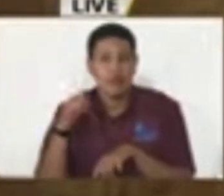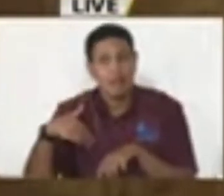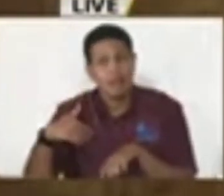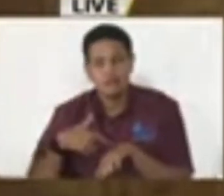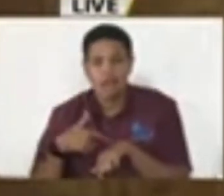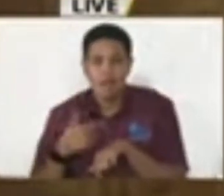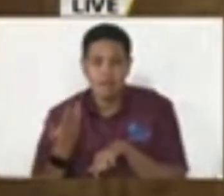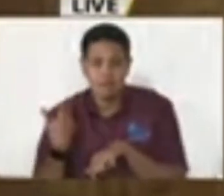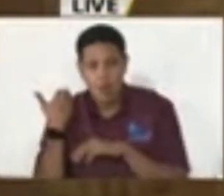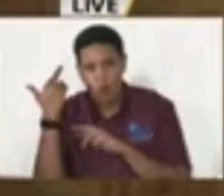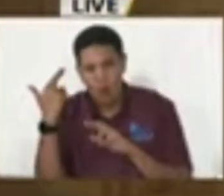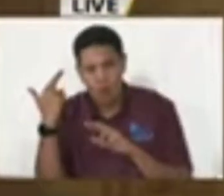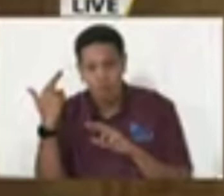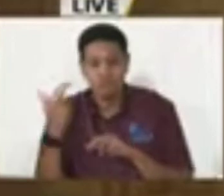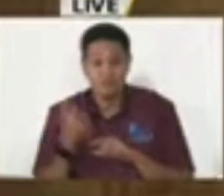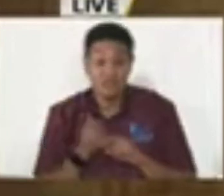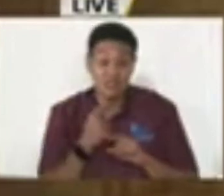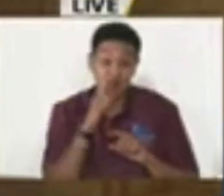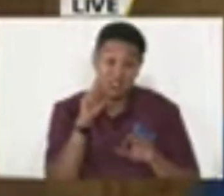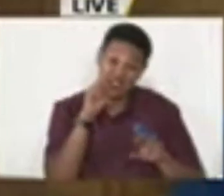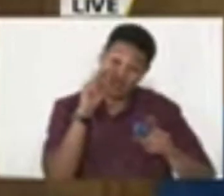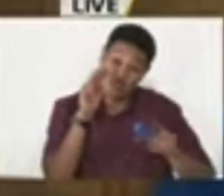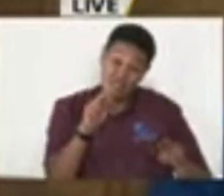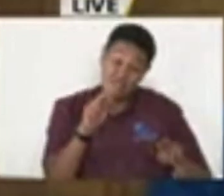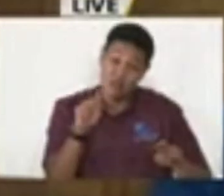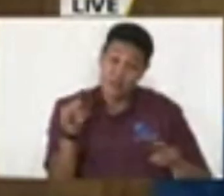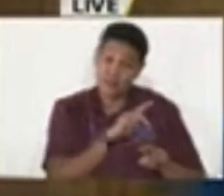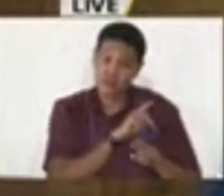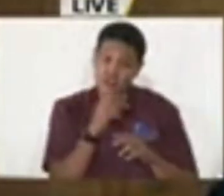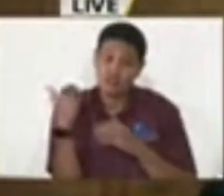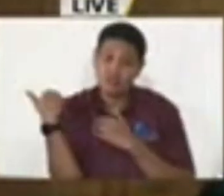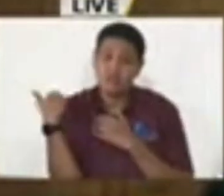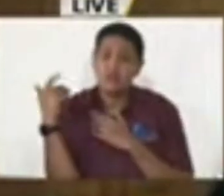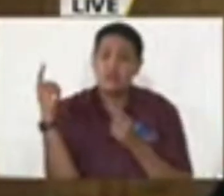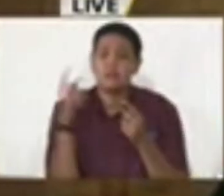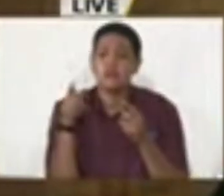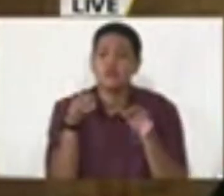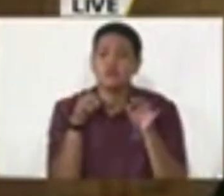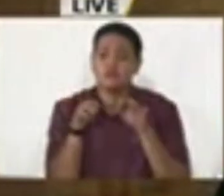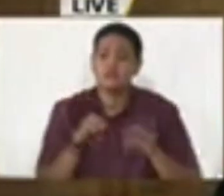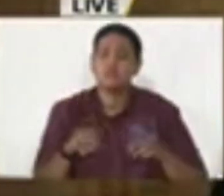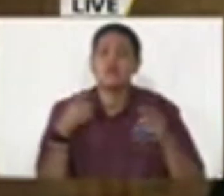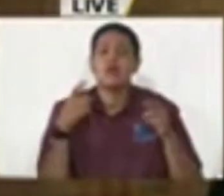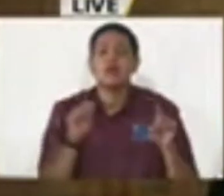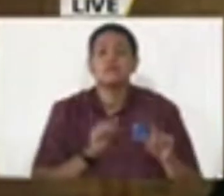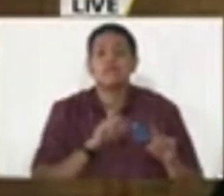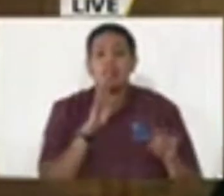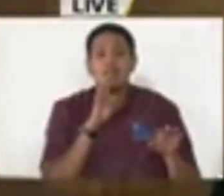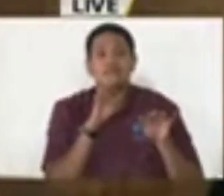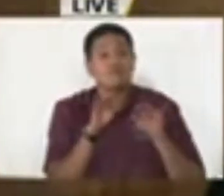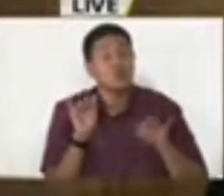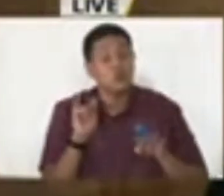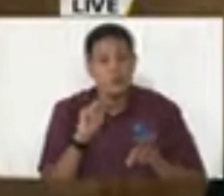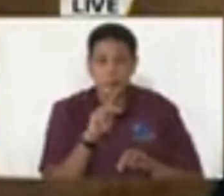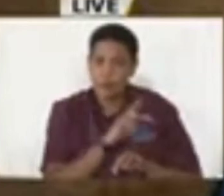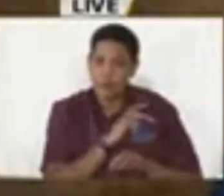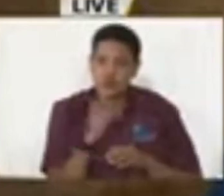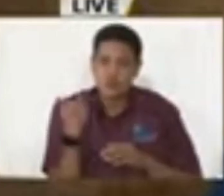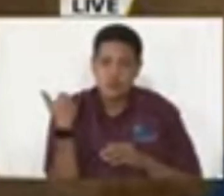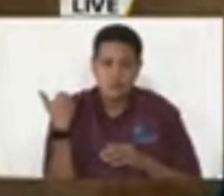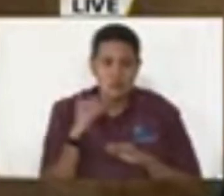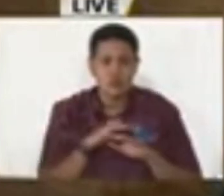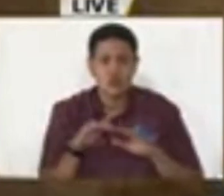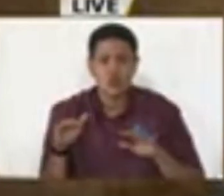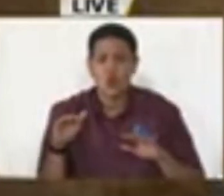reinforce the personal responsibility point, which you have highlighted and I am highlighting as well, which is